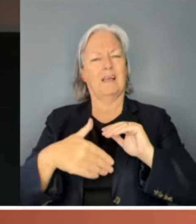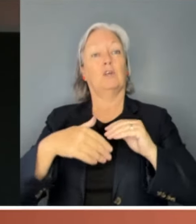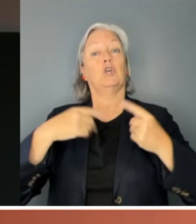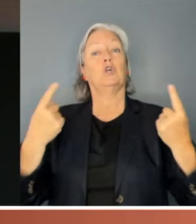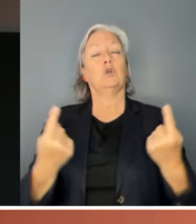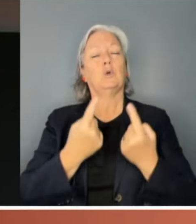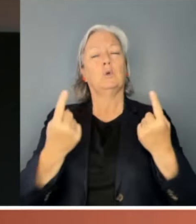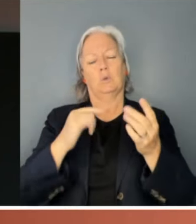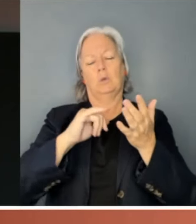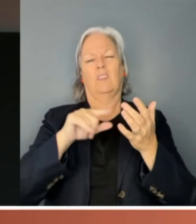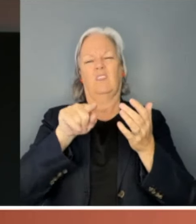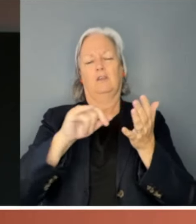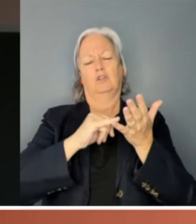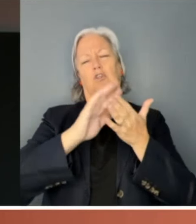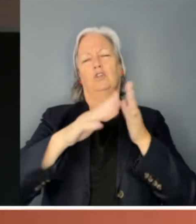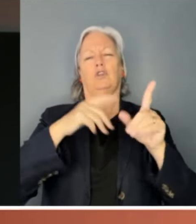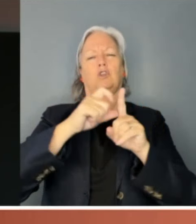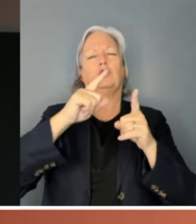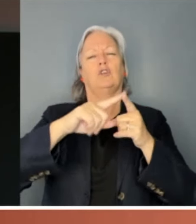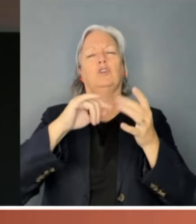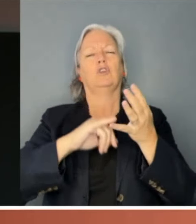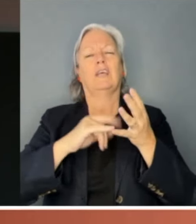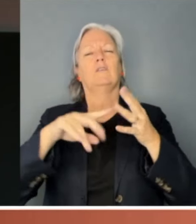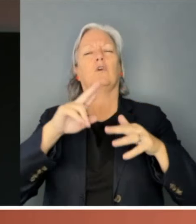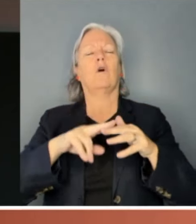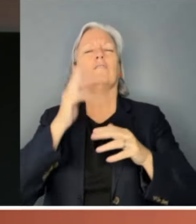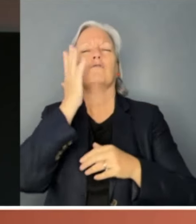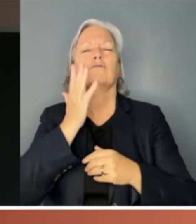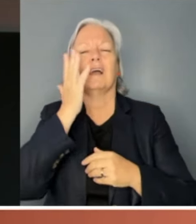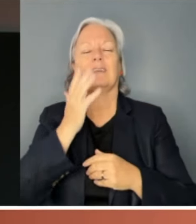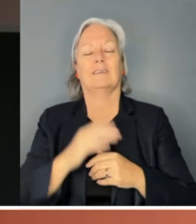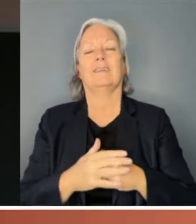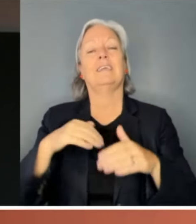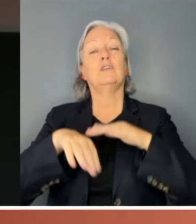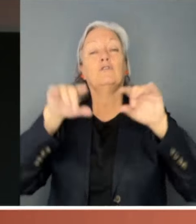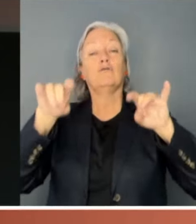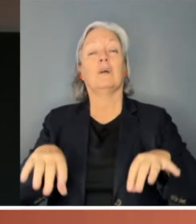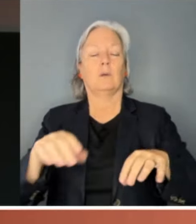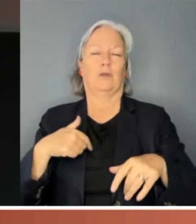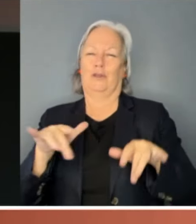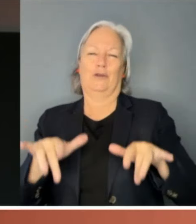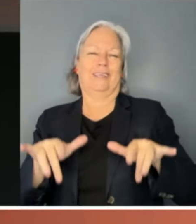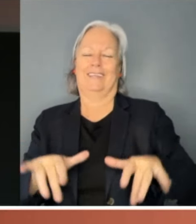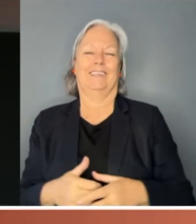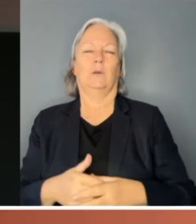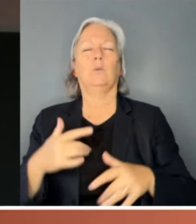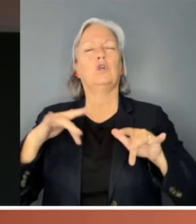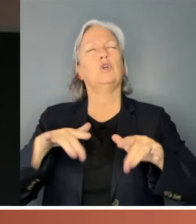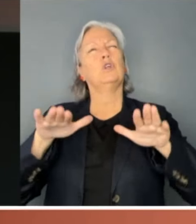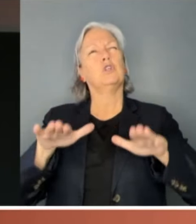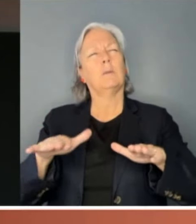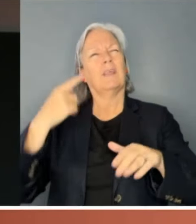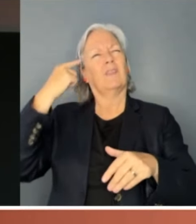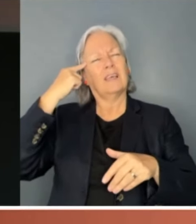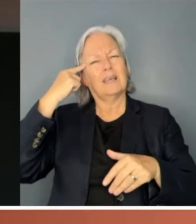of grey. As a nation, we have not yet done that. We have not stopped to consider in a sophisticated way or